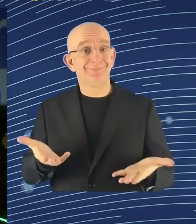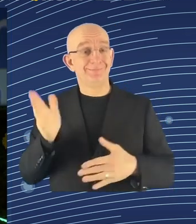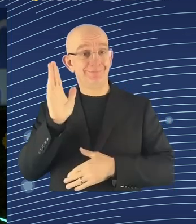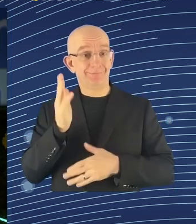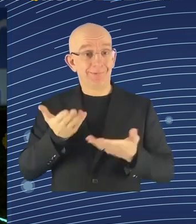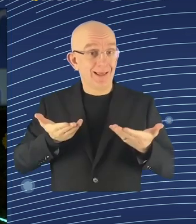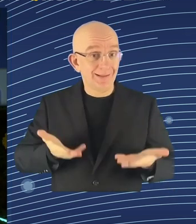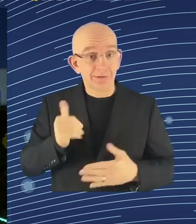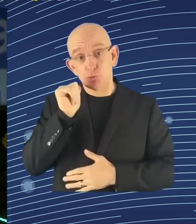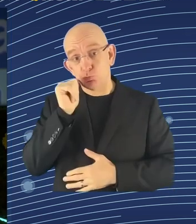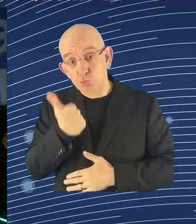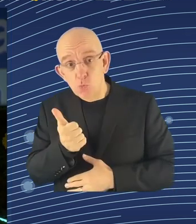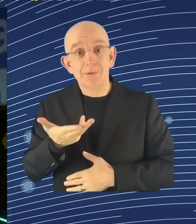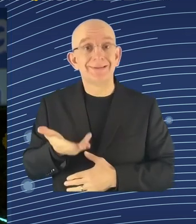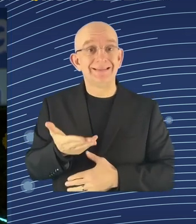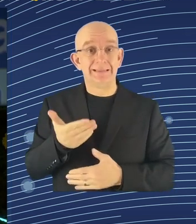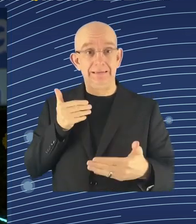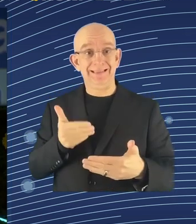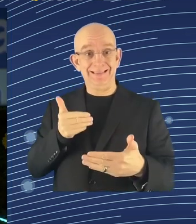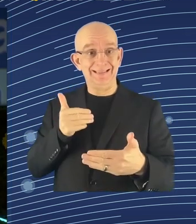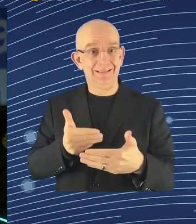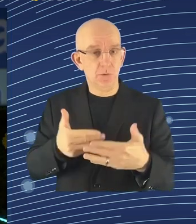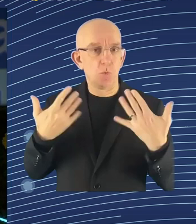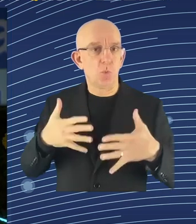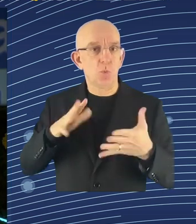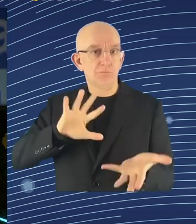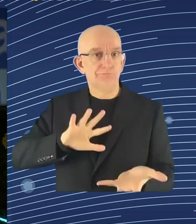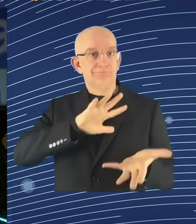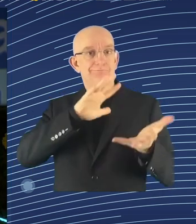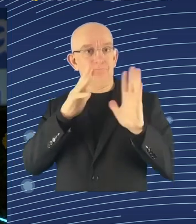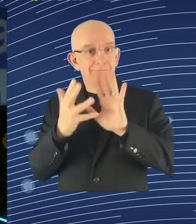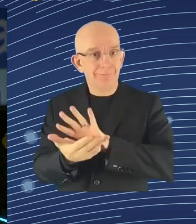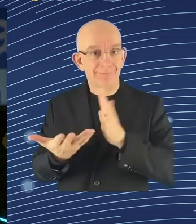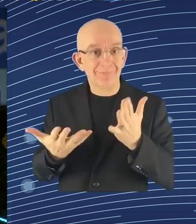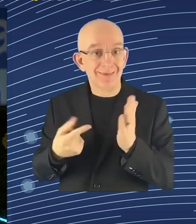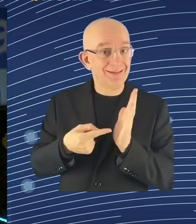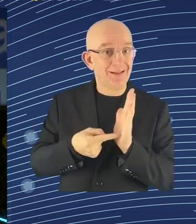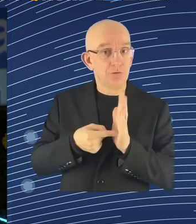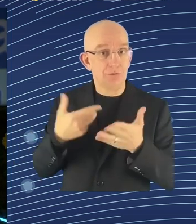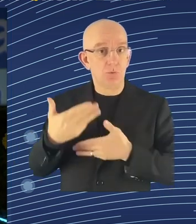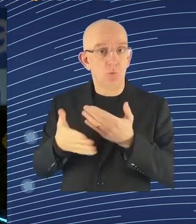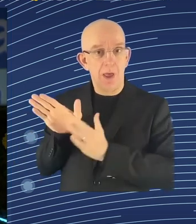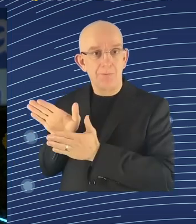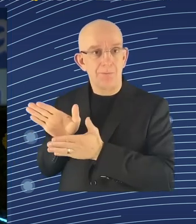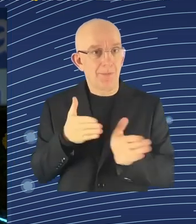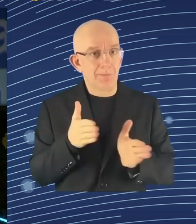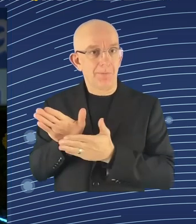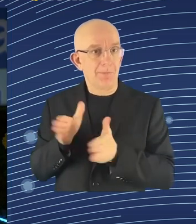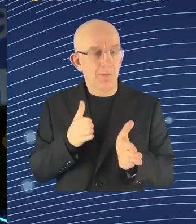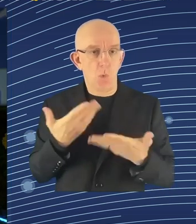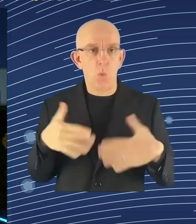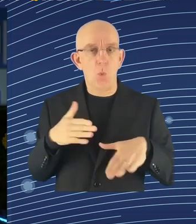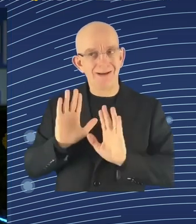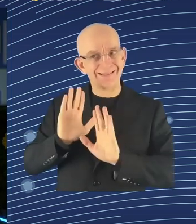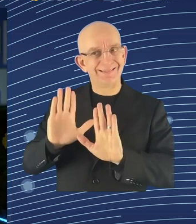It is reshaping our labor markets, as well as the employer-working relationship. Artificial intelligence